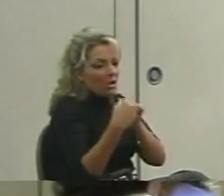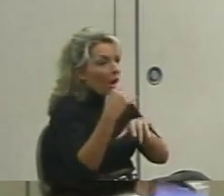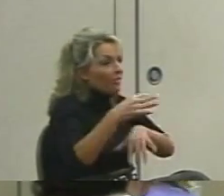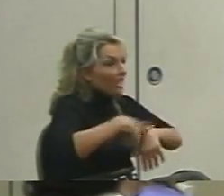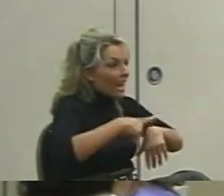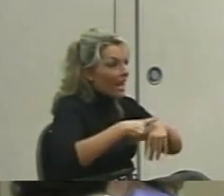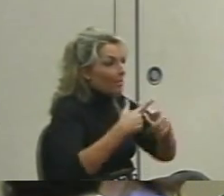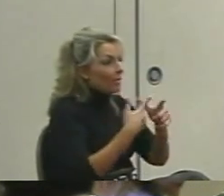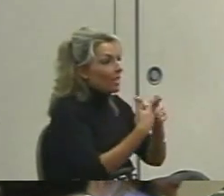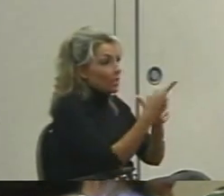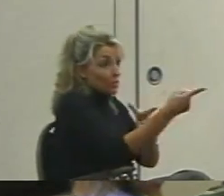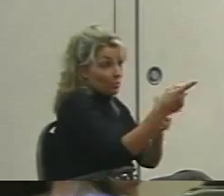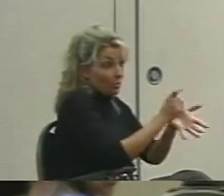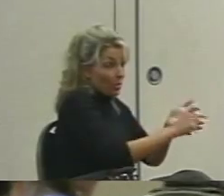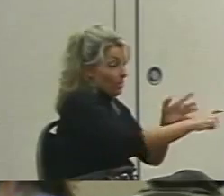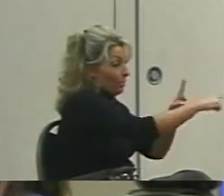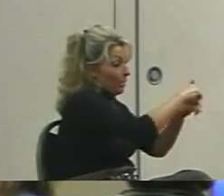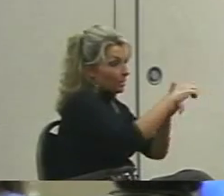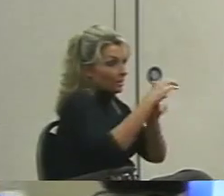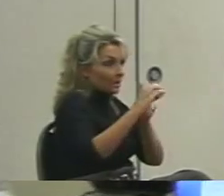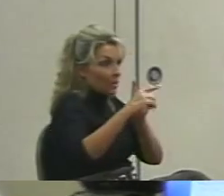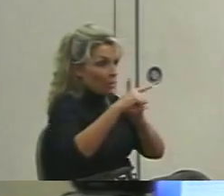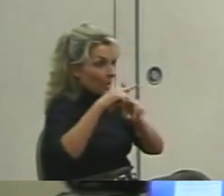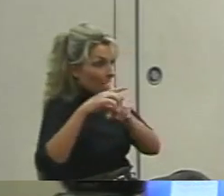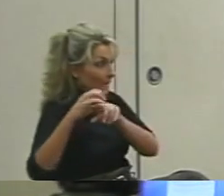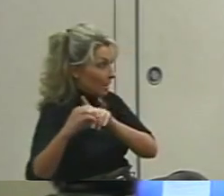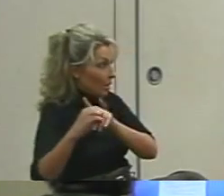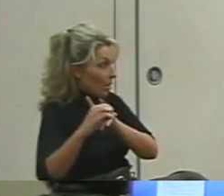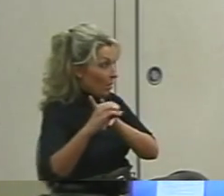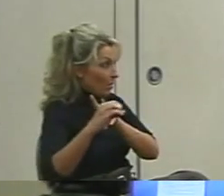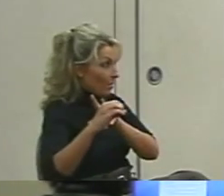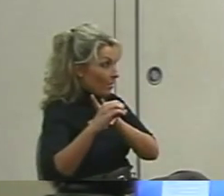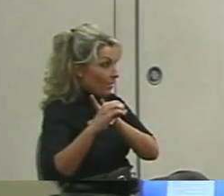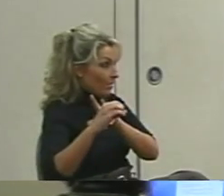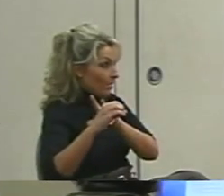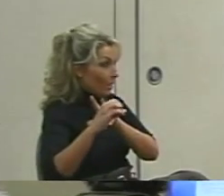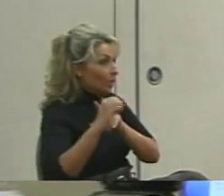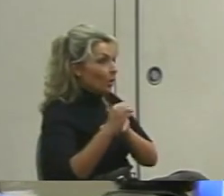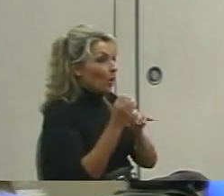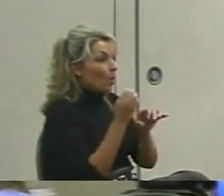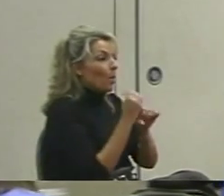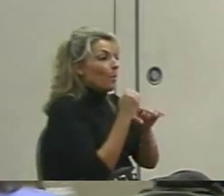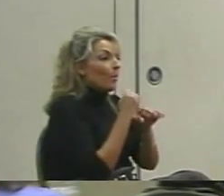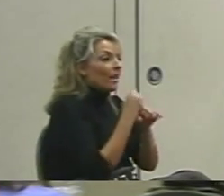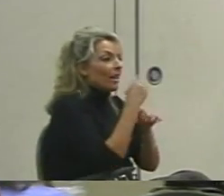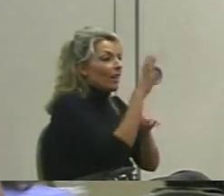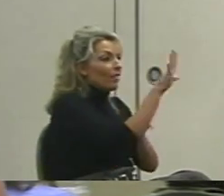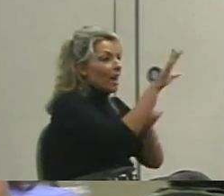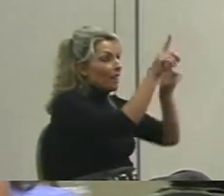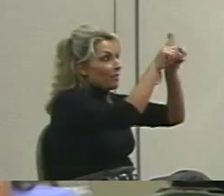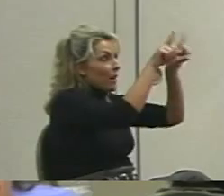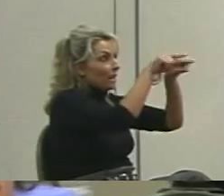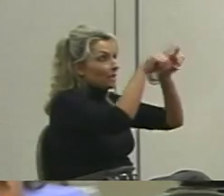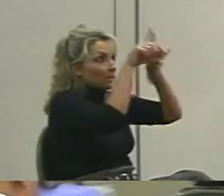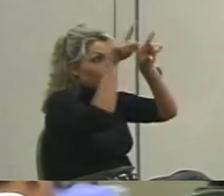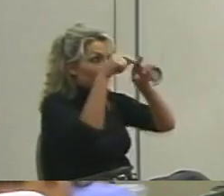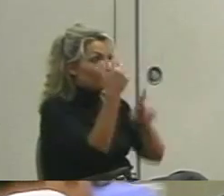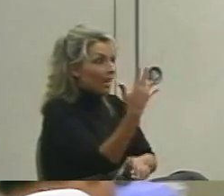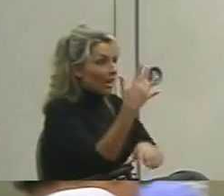down on your paper a plus or a zero. They need to be in order, so make five little boxes somewhere on your paper.